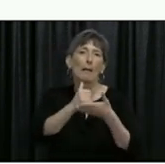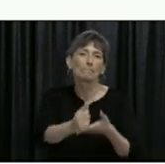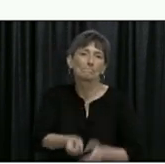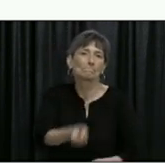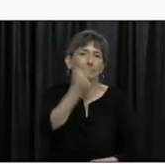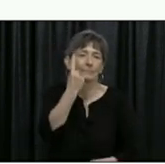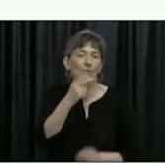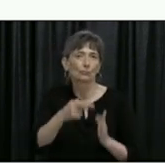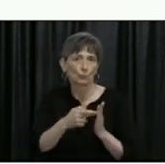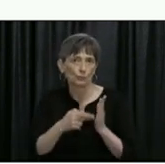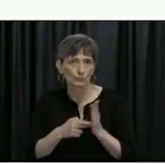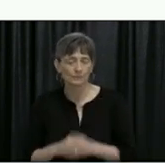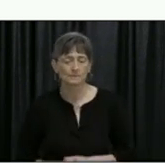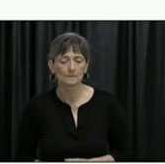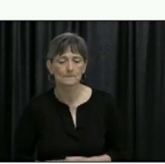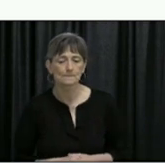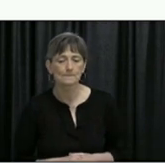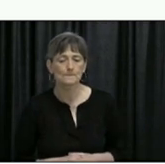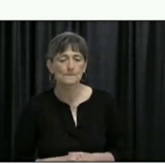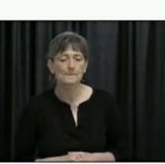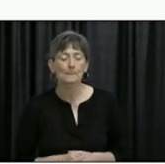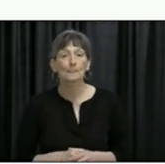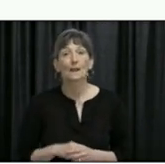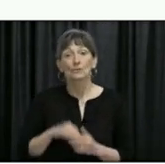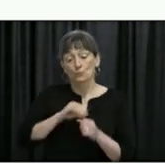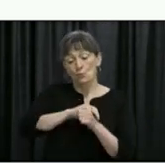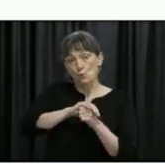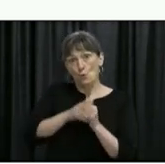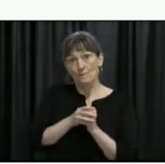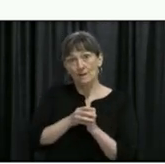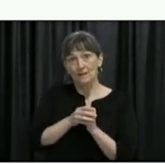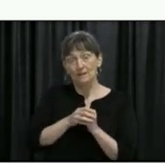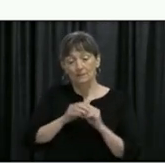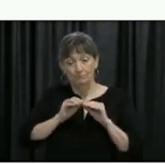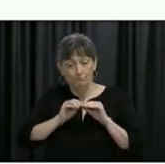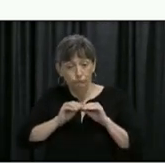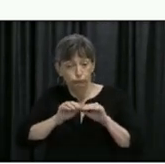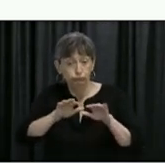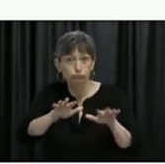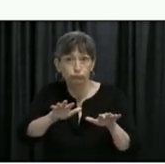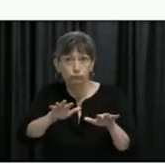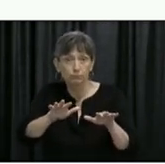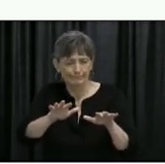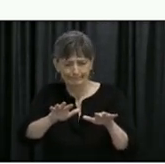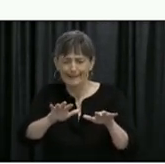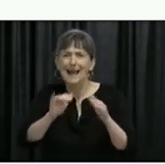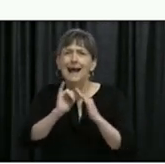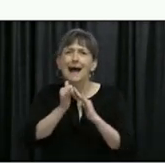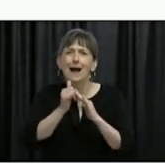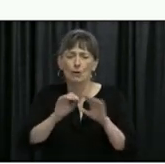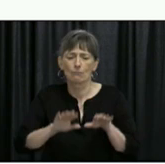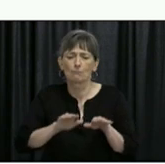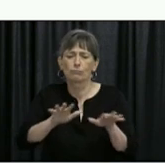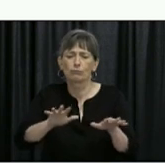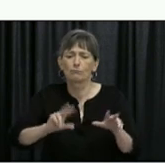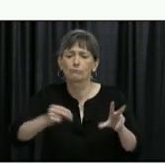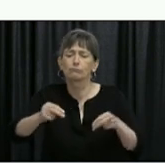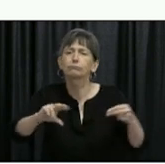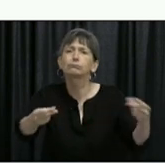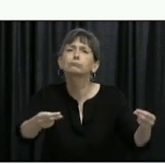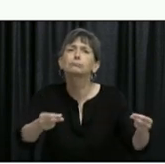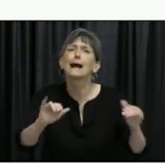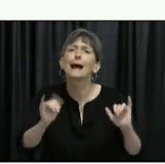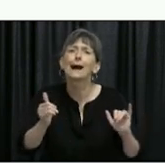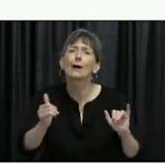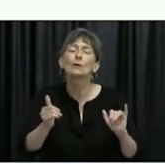So in order to prevent the transmission of COVID-19, it's really important to know how it spreads. COVID-19 is spread through